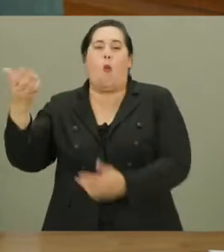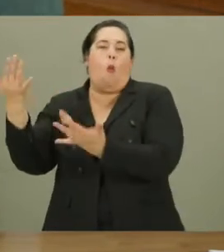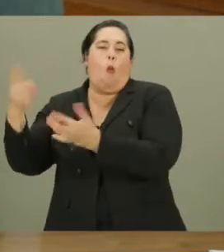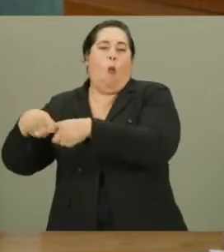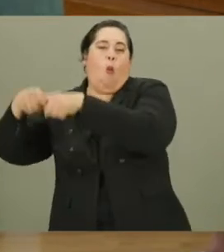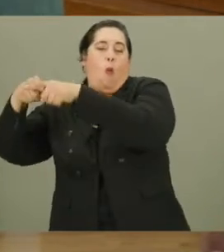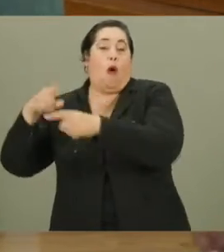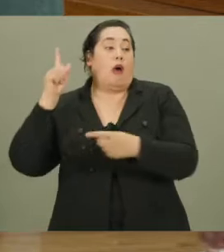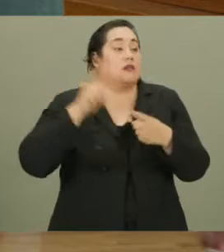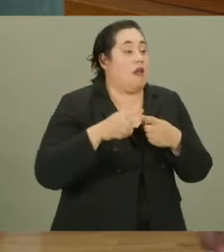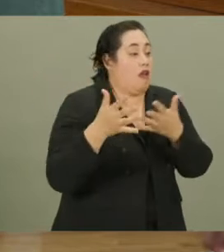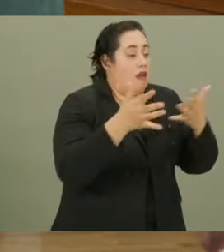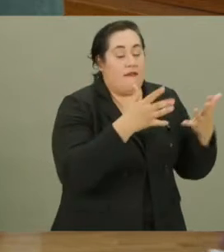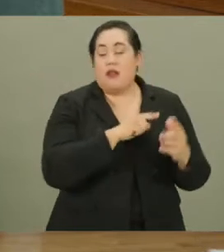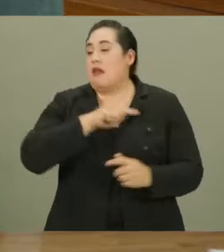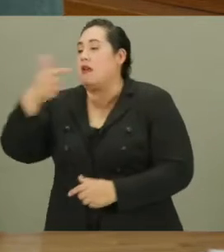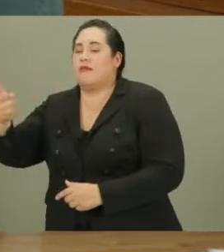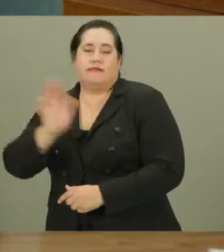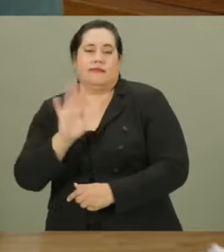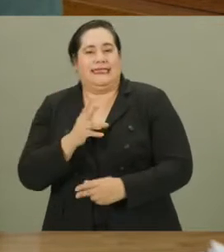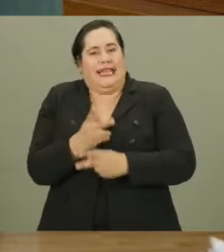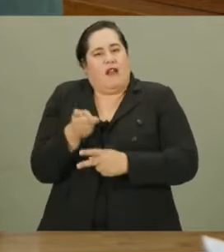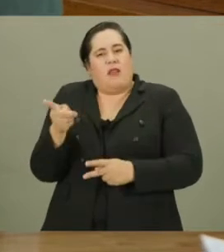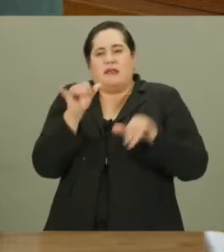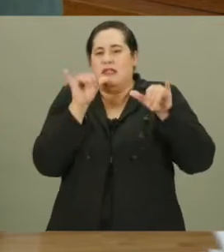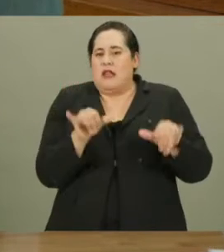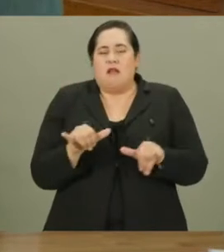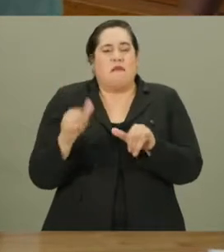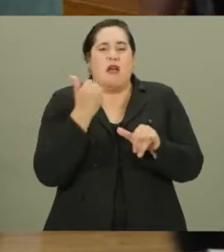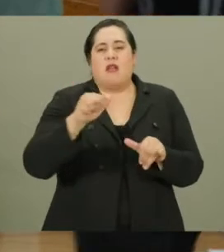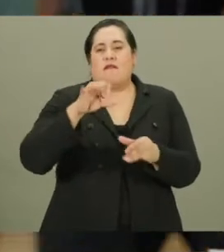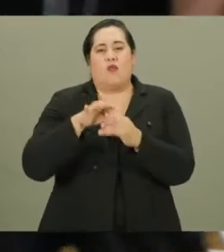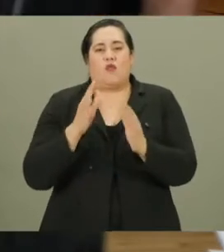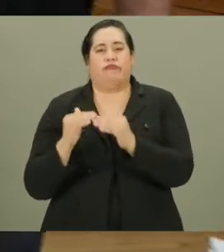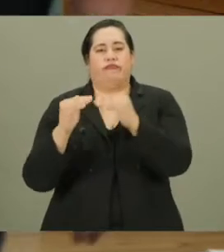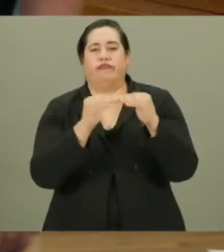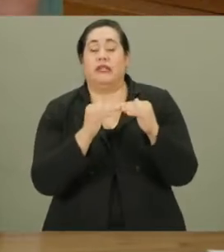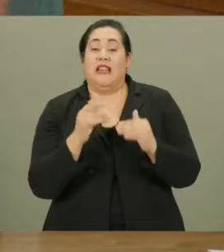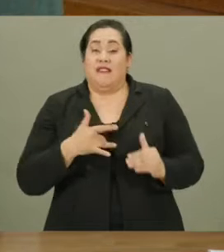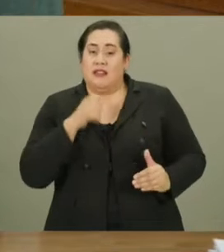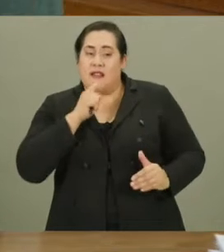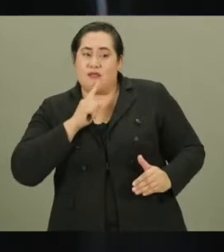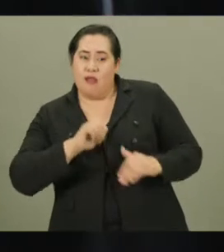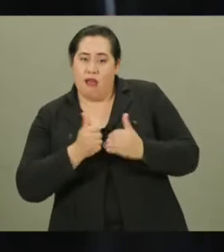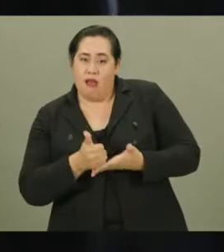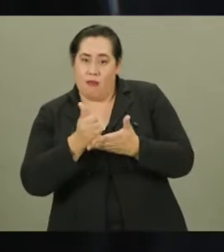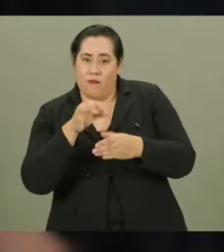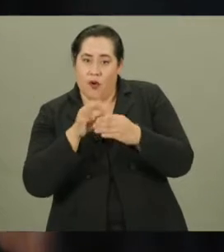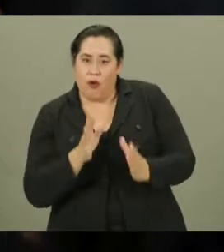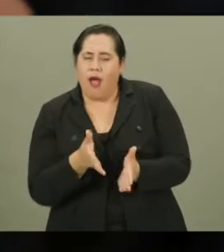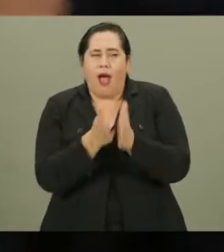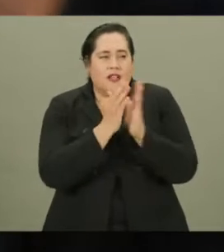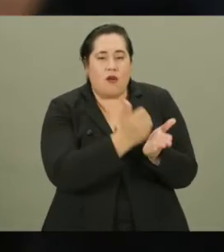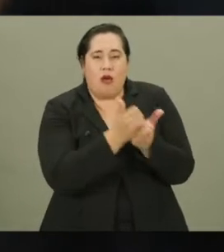the corner or off to the side until you can get to them. Take care of them like any other voter. If you're unsure how to assist a